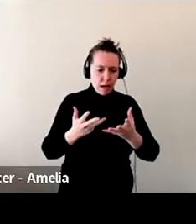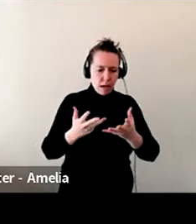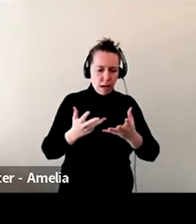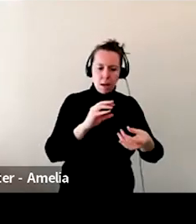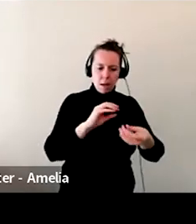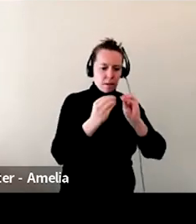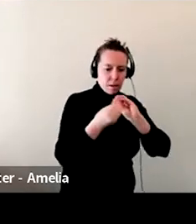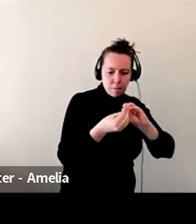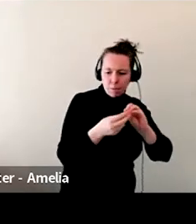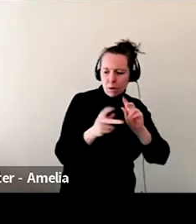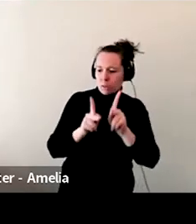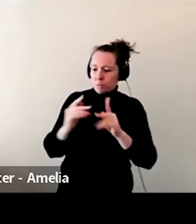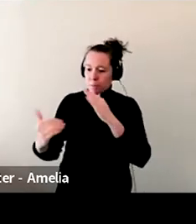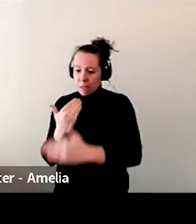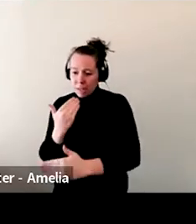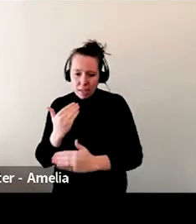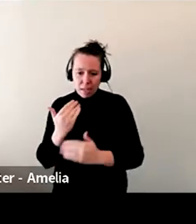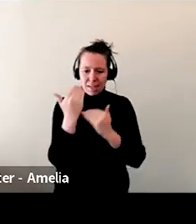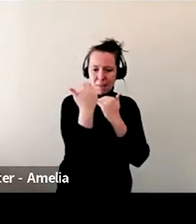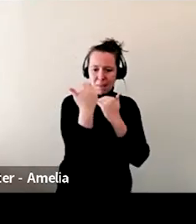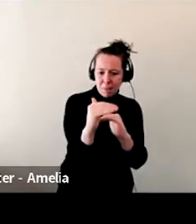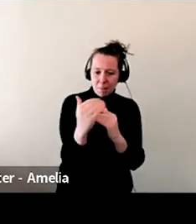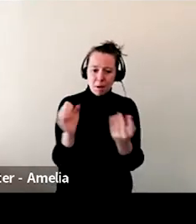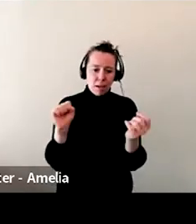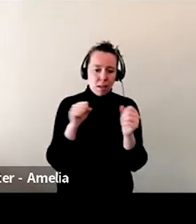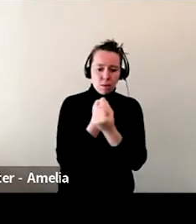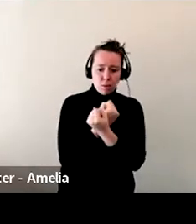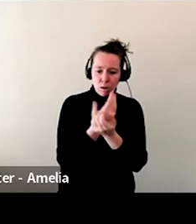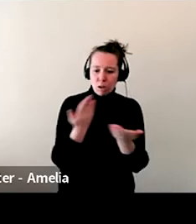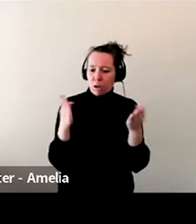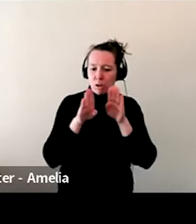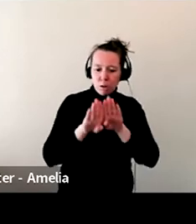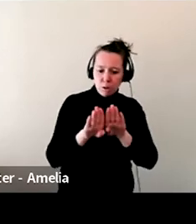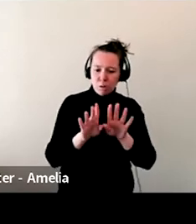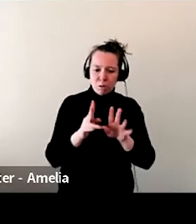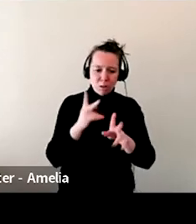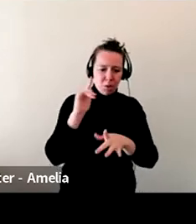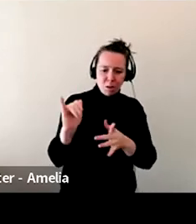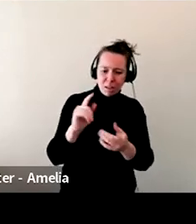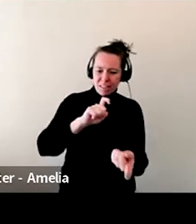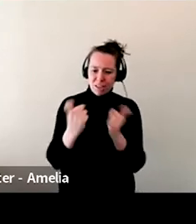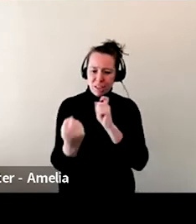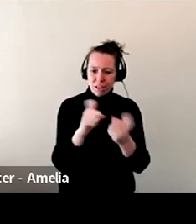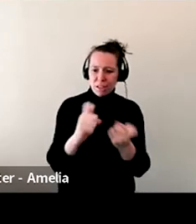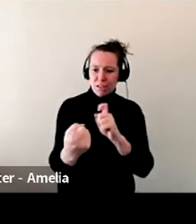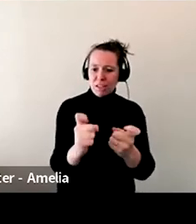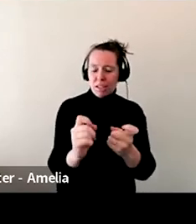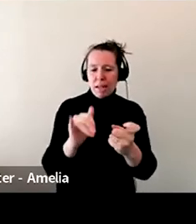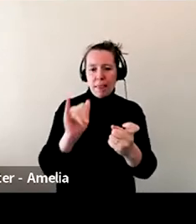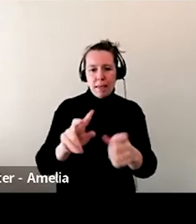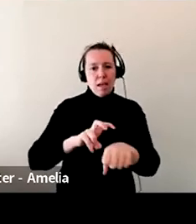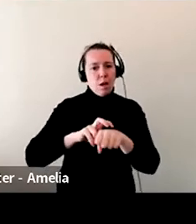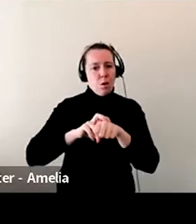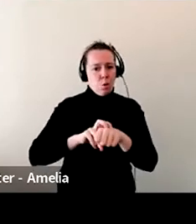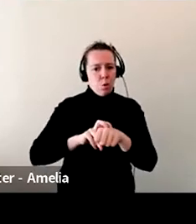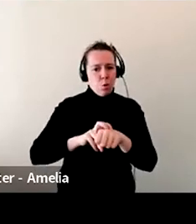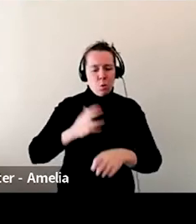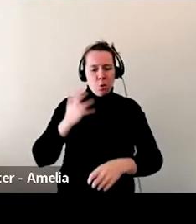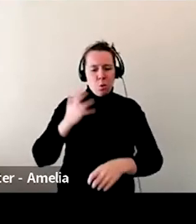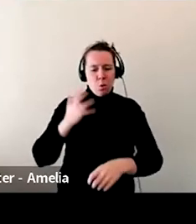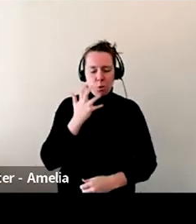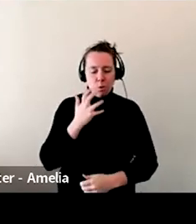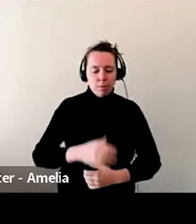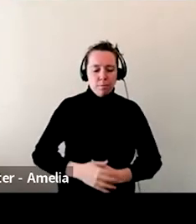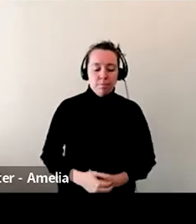going to go back to lockdown? we going to? So we, what we did is, um, had seen online this little